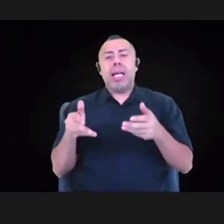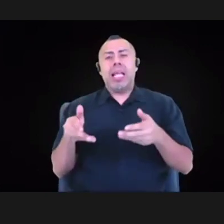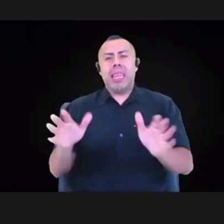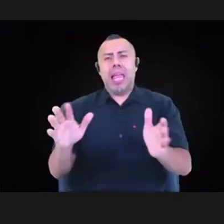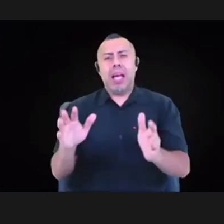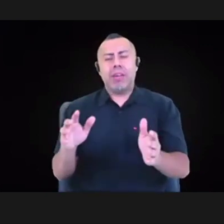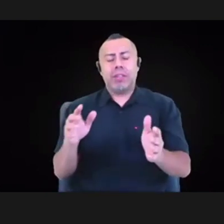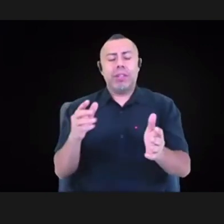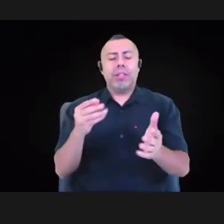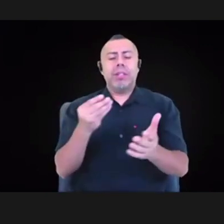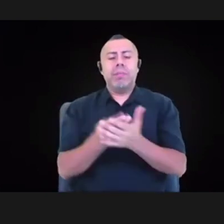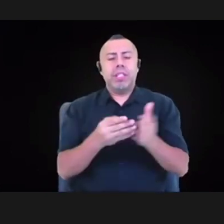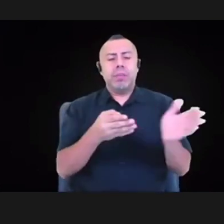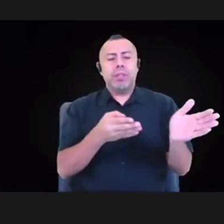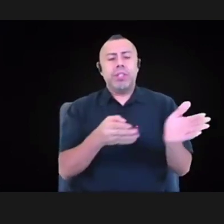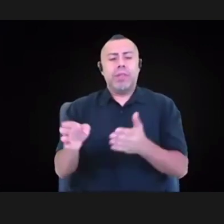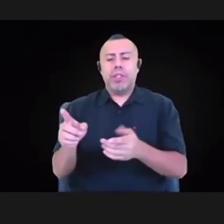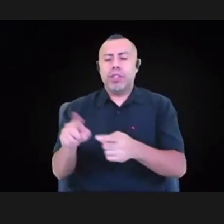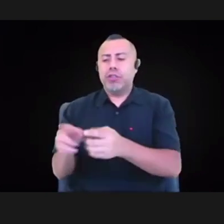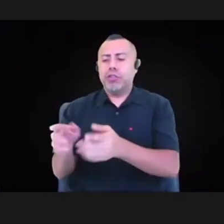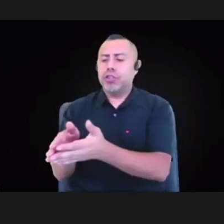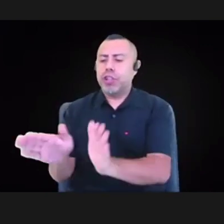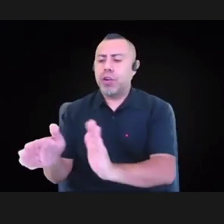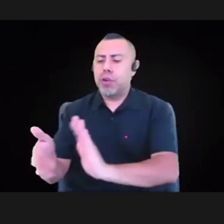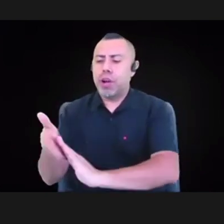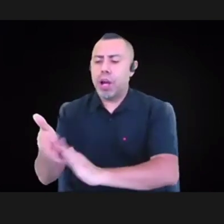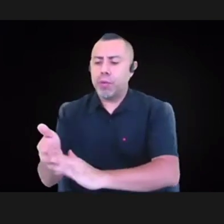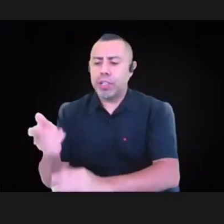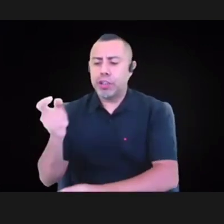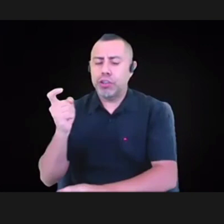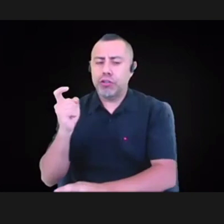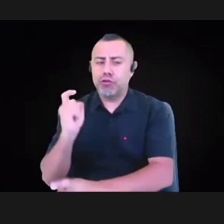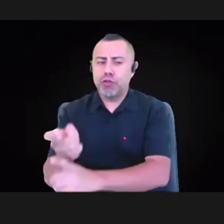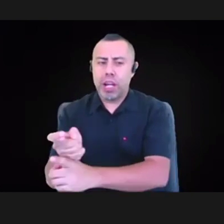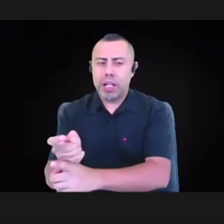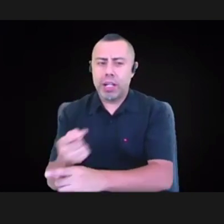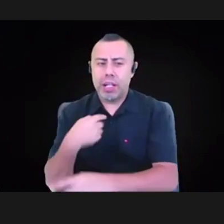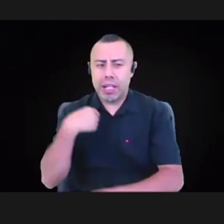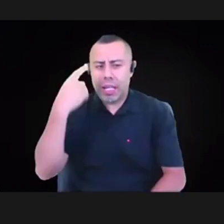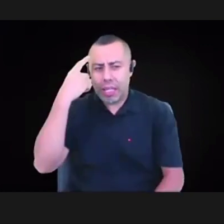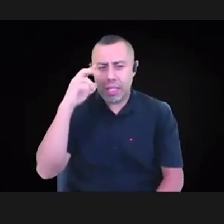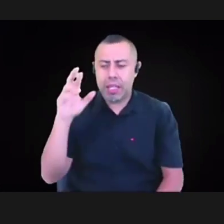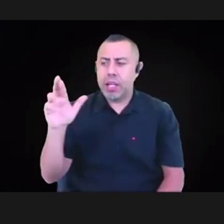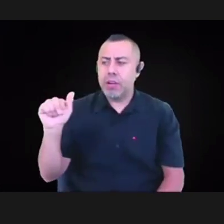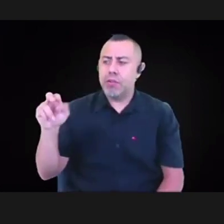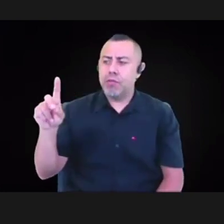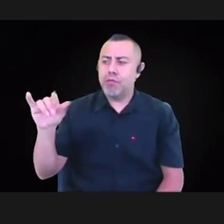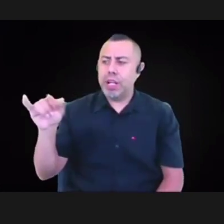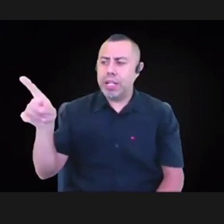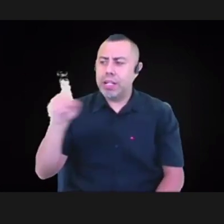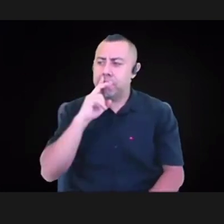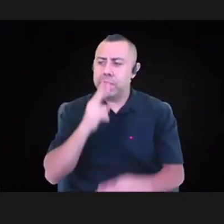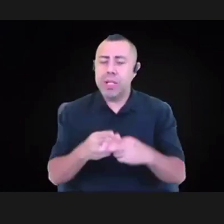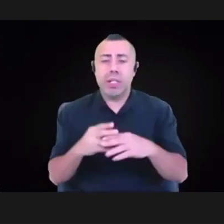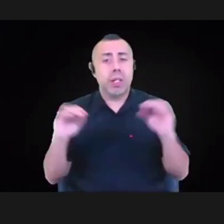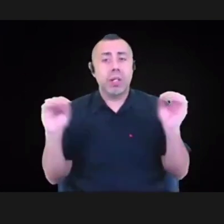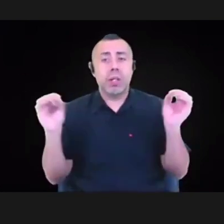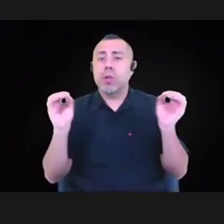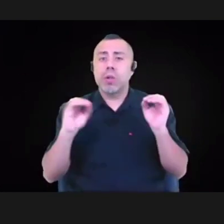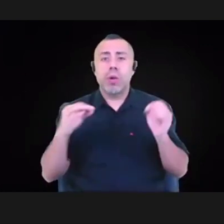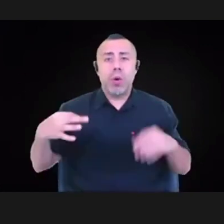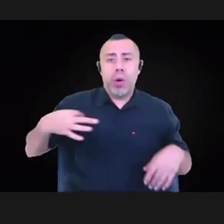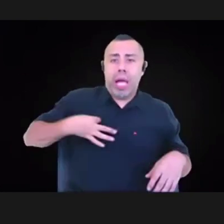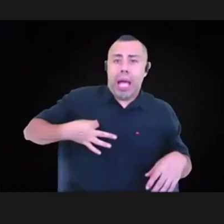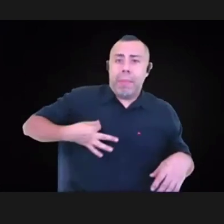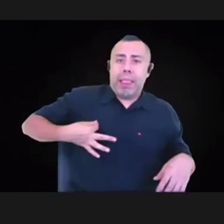Um, I think Randy may have mentioned that there were, um, there were no application processes for some grants,